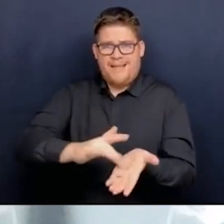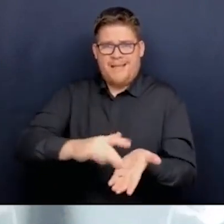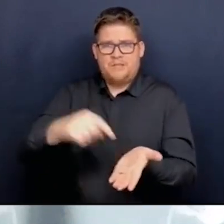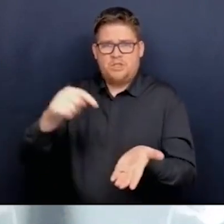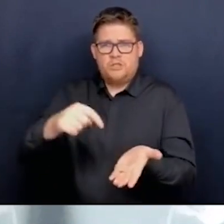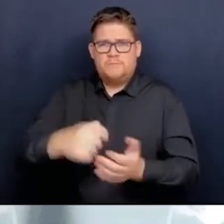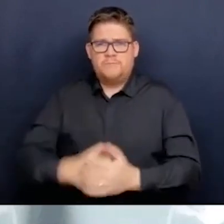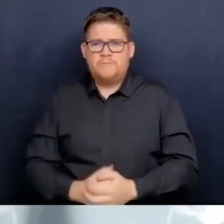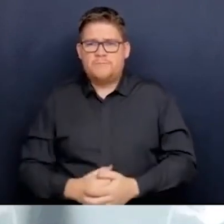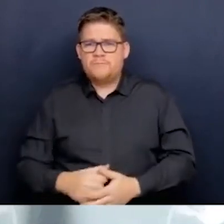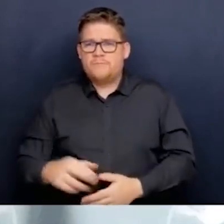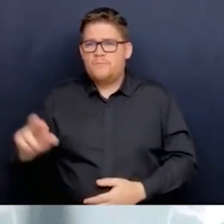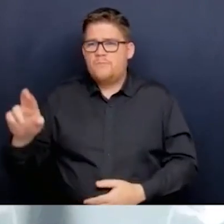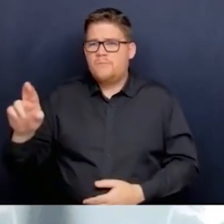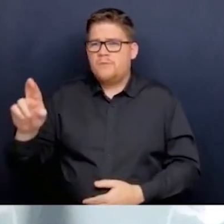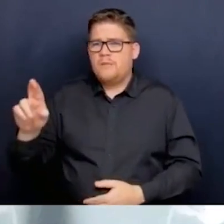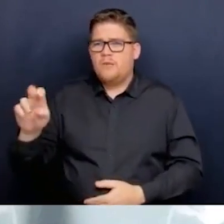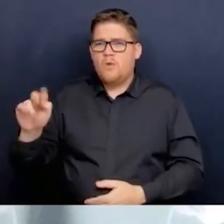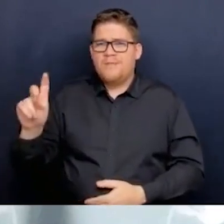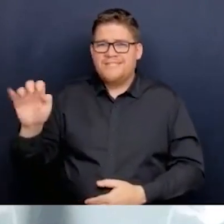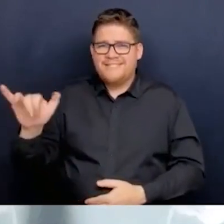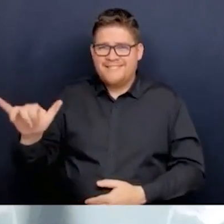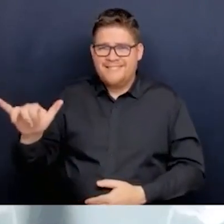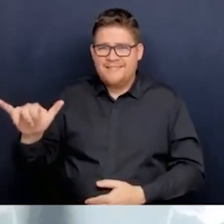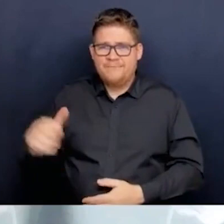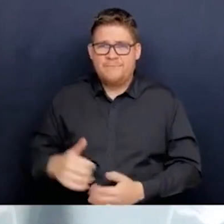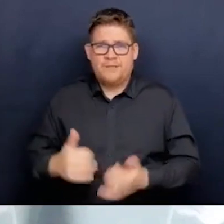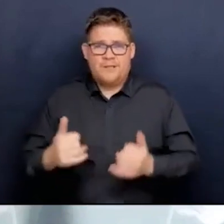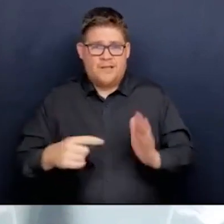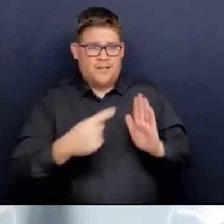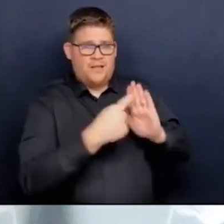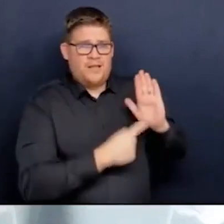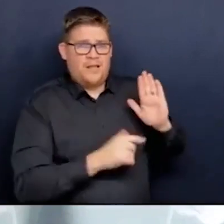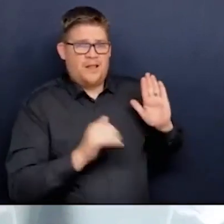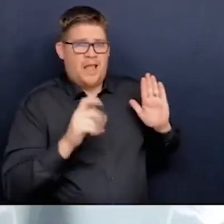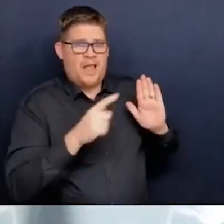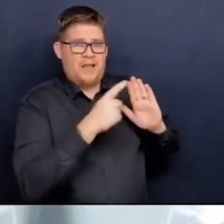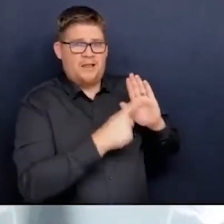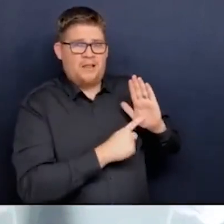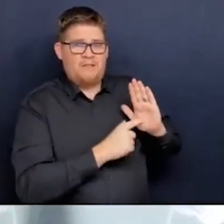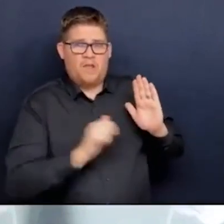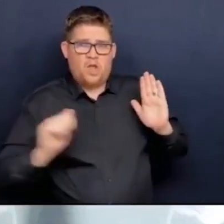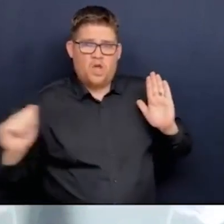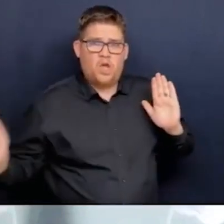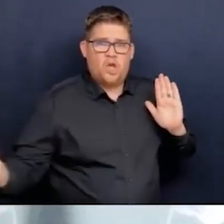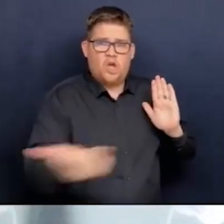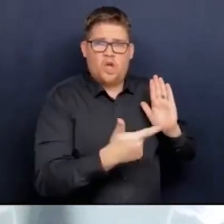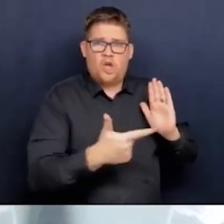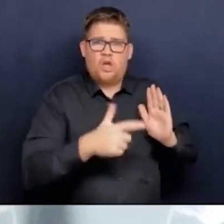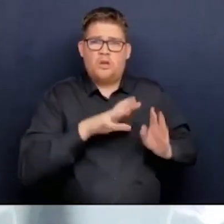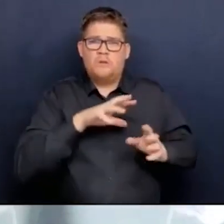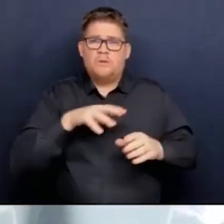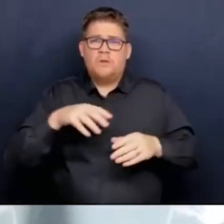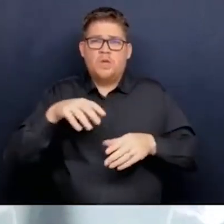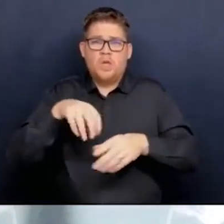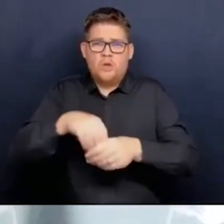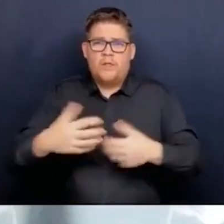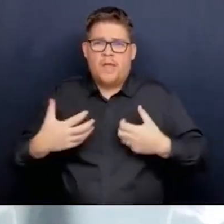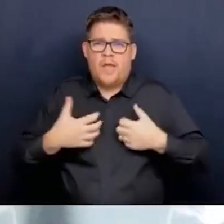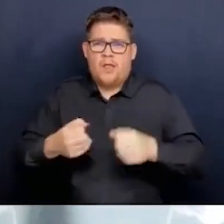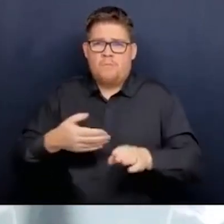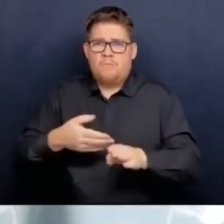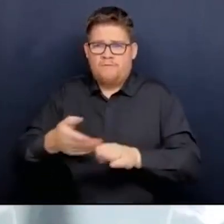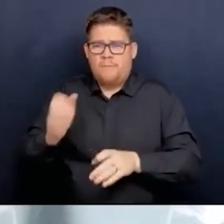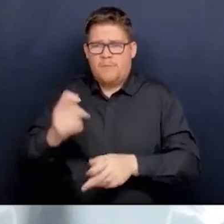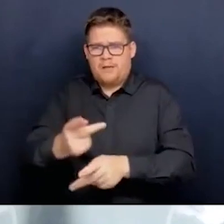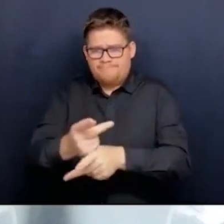is a professional requirement that all, well, in particular, physicians support. And that will continue to be the case.